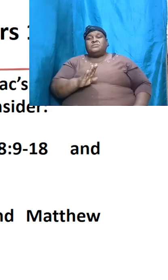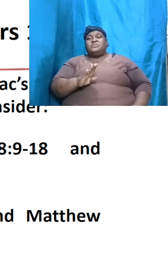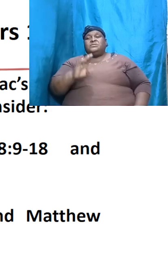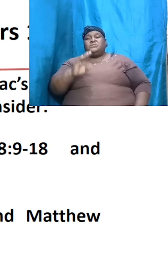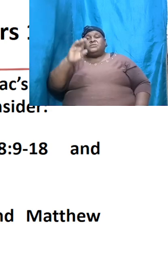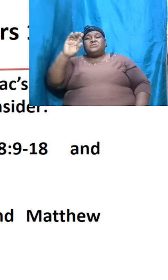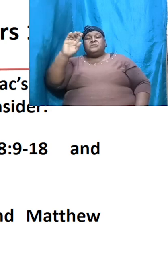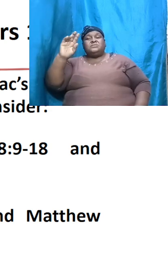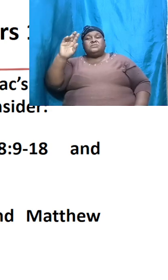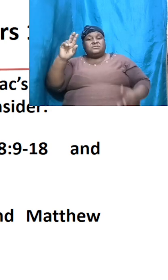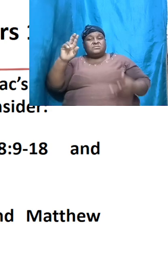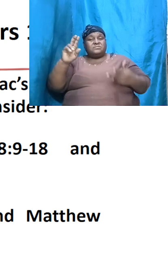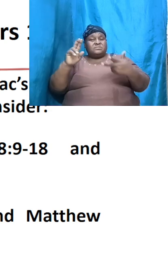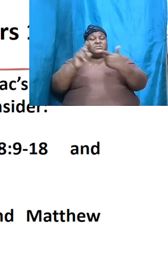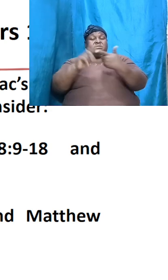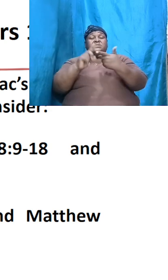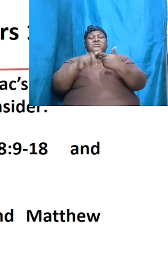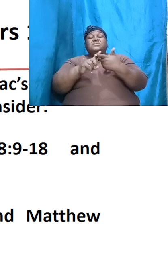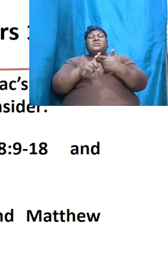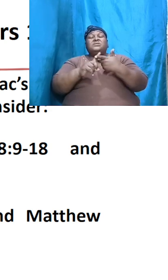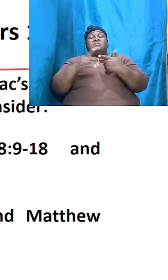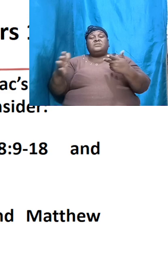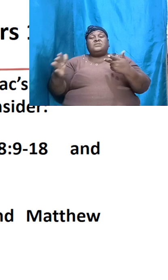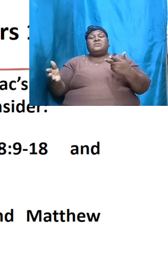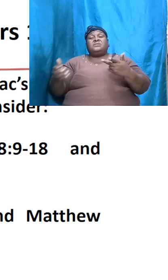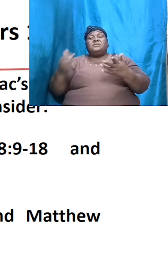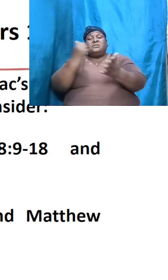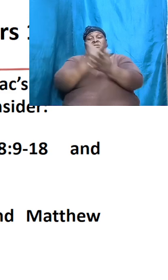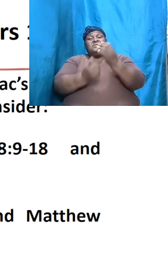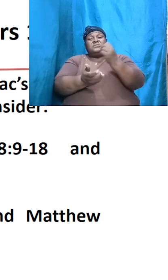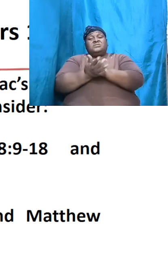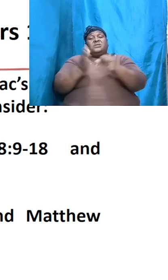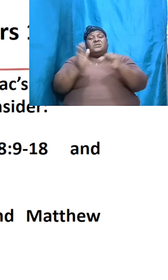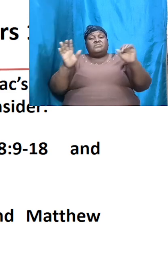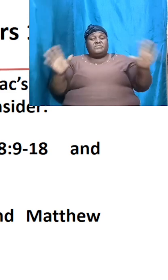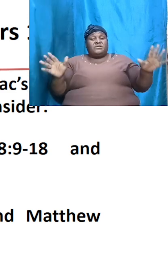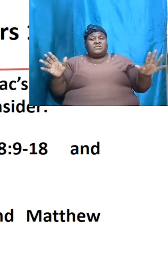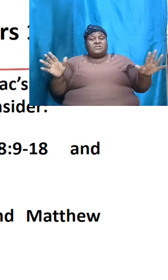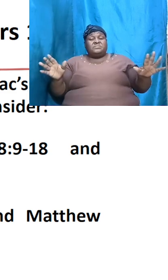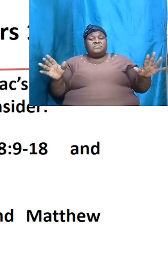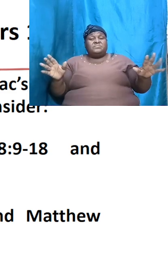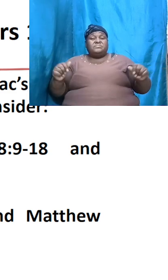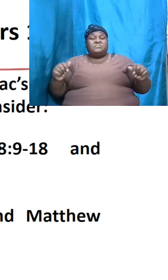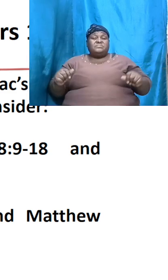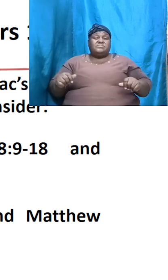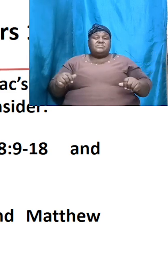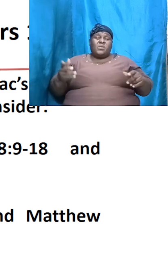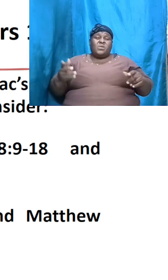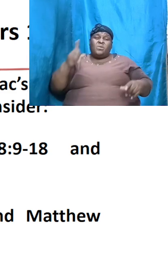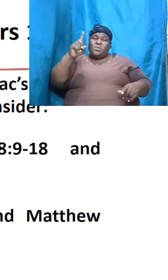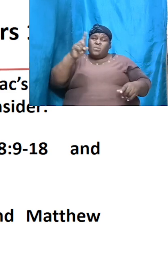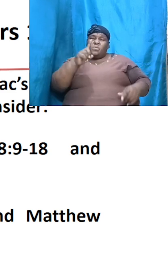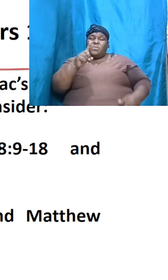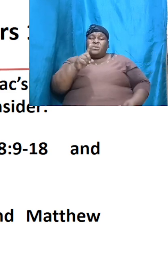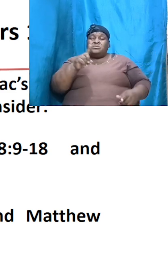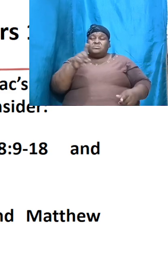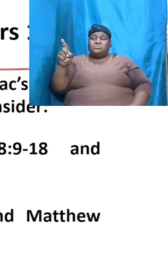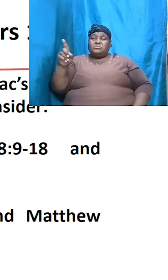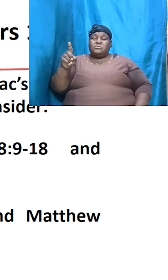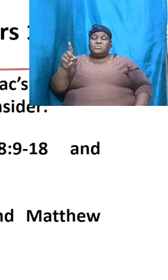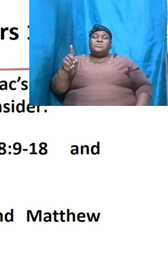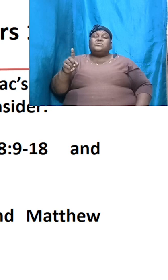thing sacrifice Genesis 22 1 to 14 speaks about